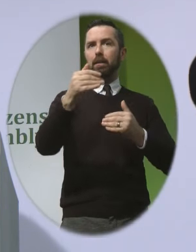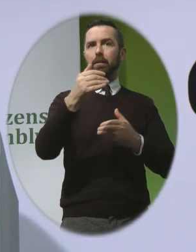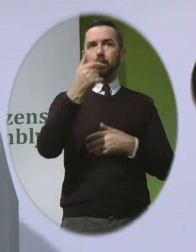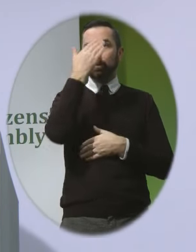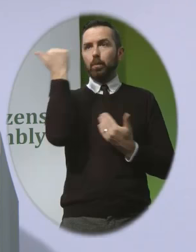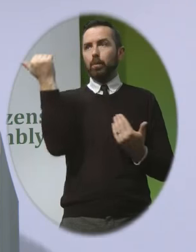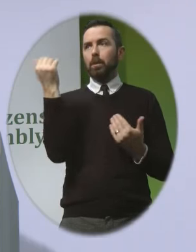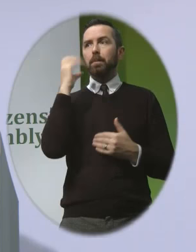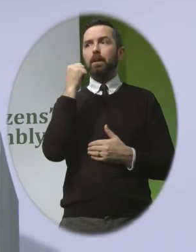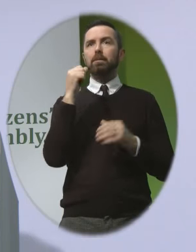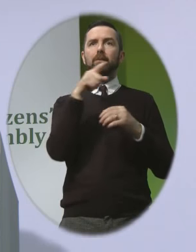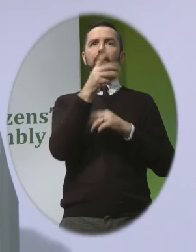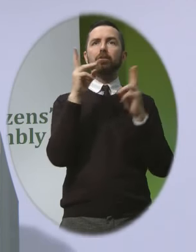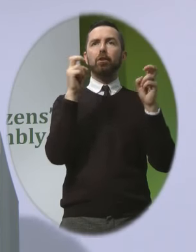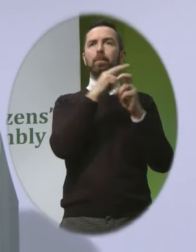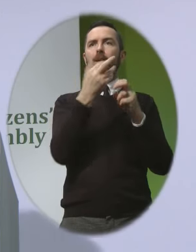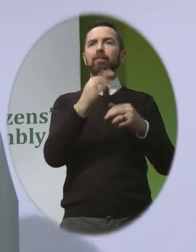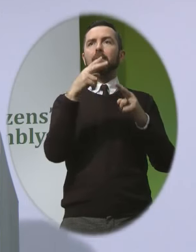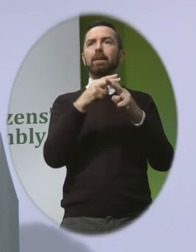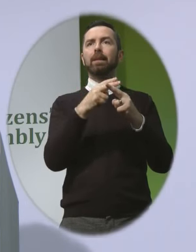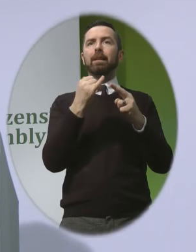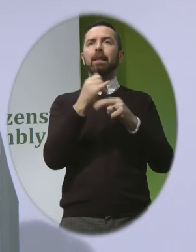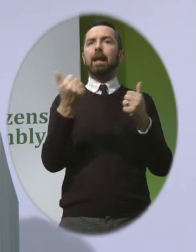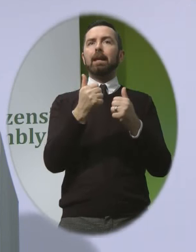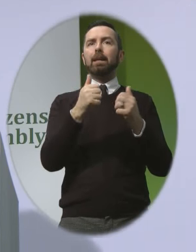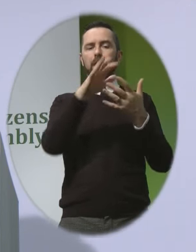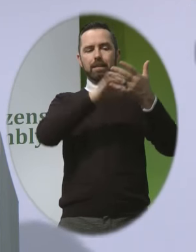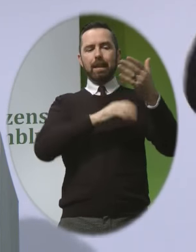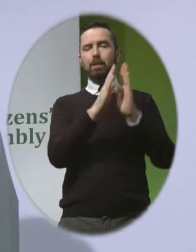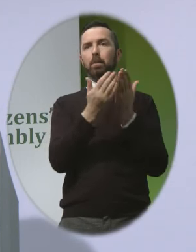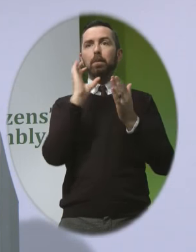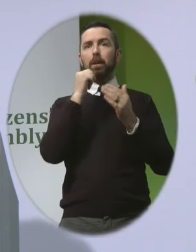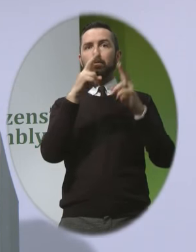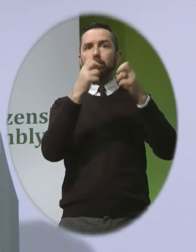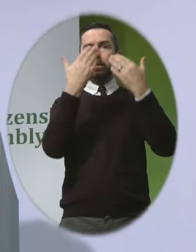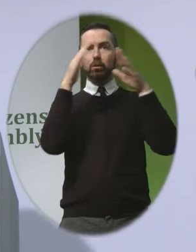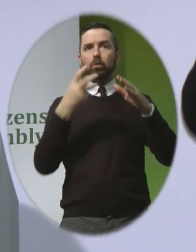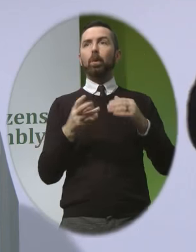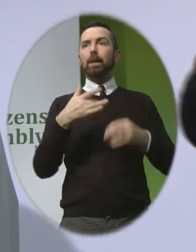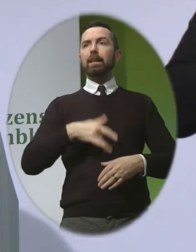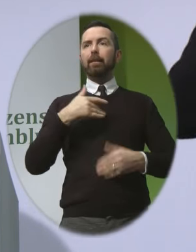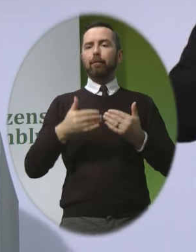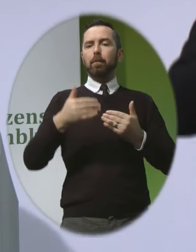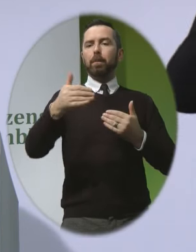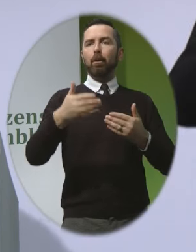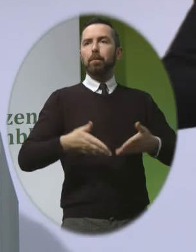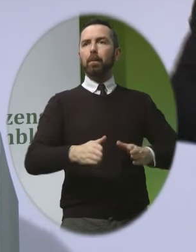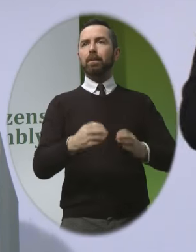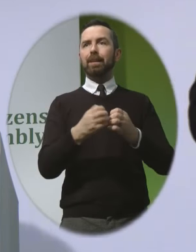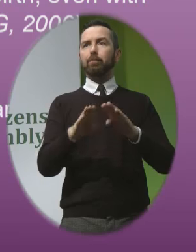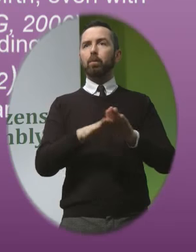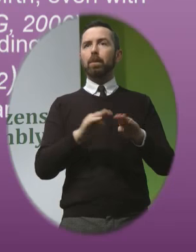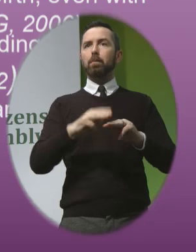found in any medical textbook because research shows that these babies do live beyond birth even with the most severe condition